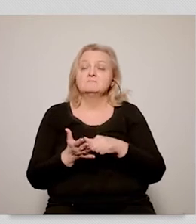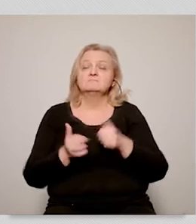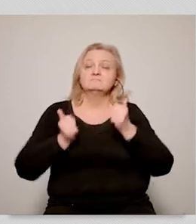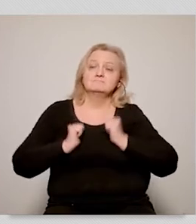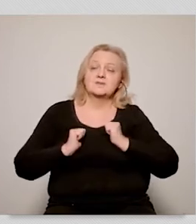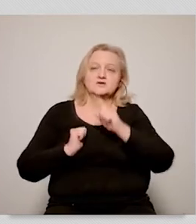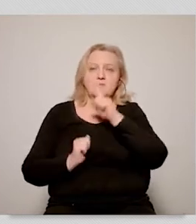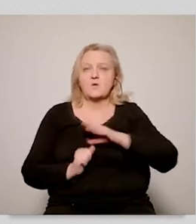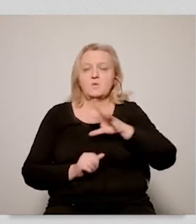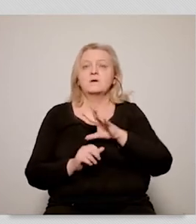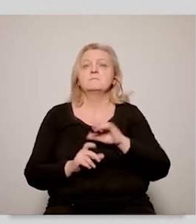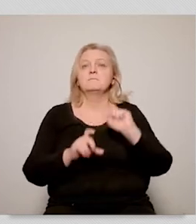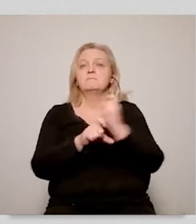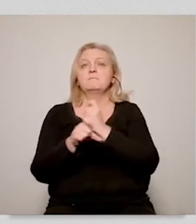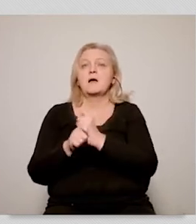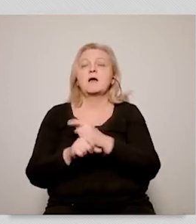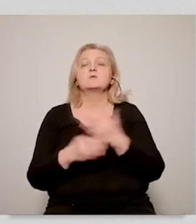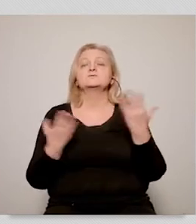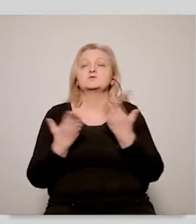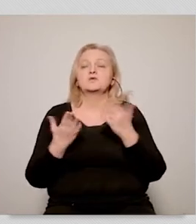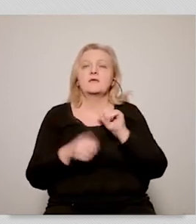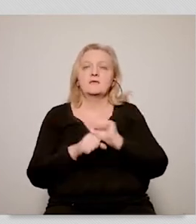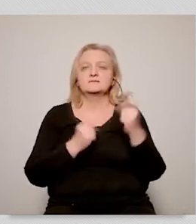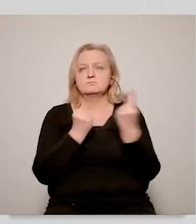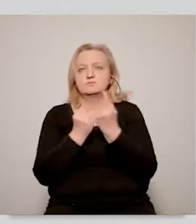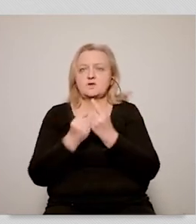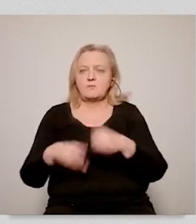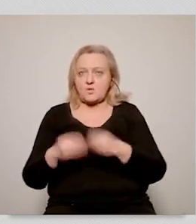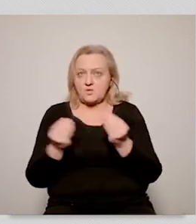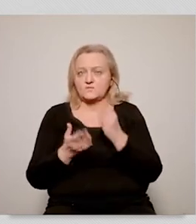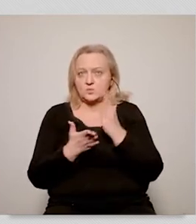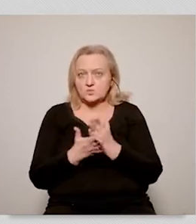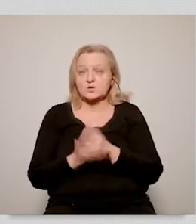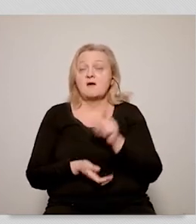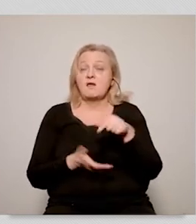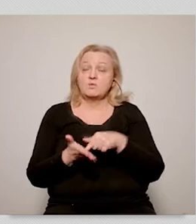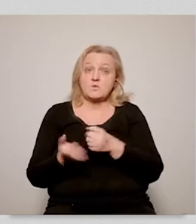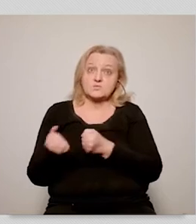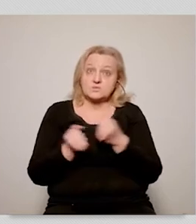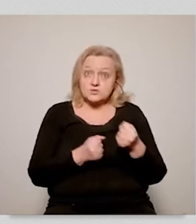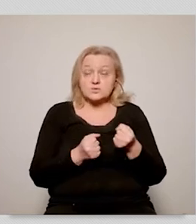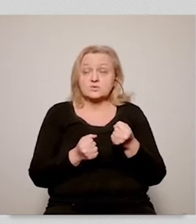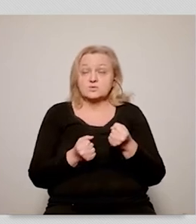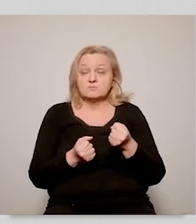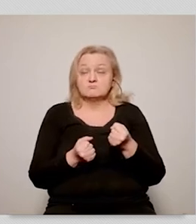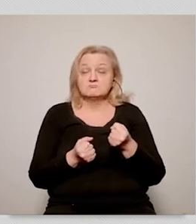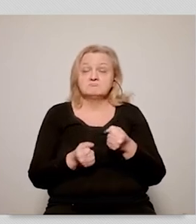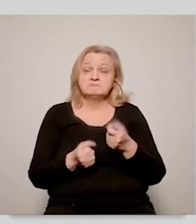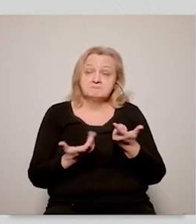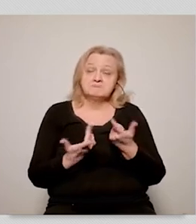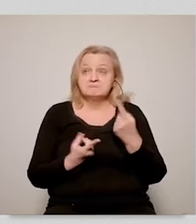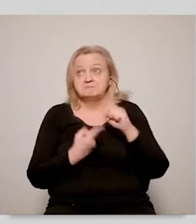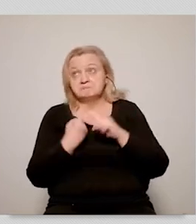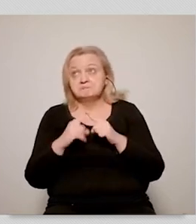going to be for the welfare state because this economic development has brought us peace and welfare in industrialized